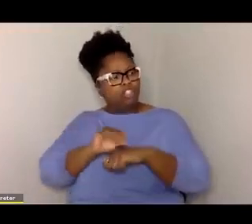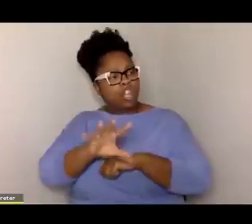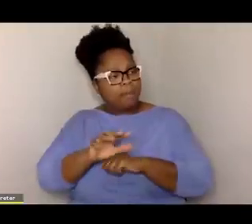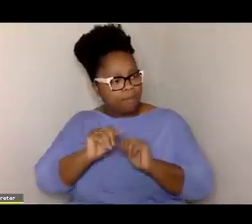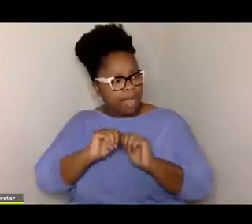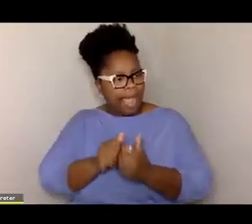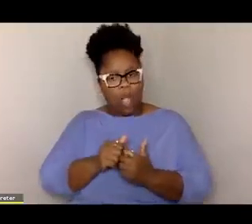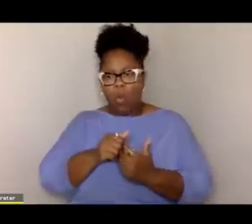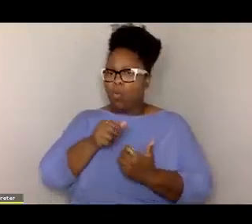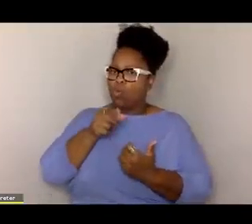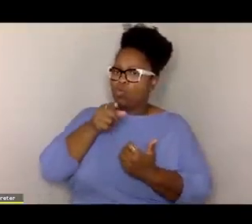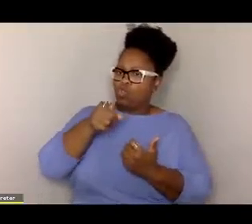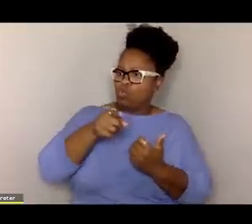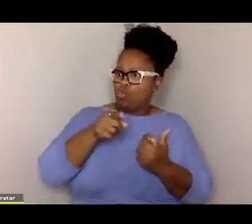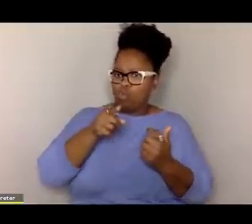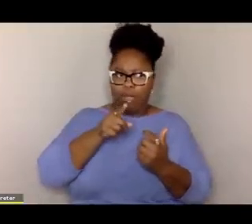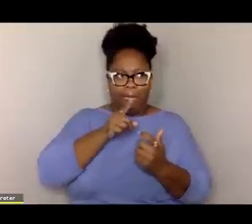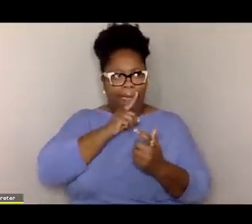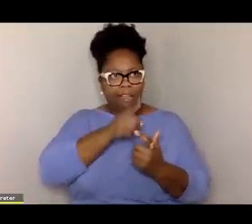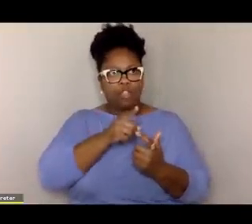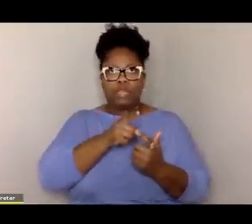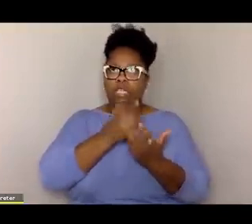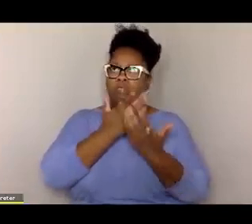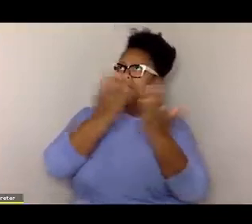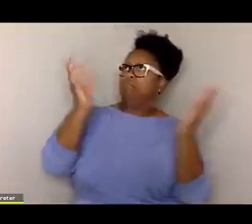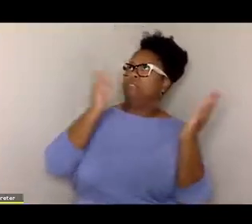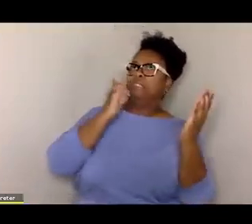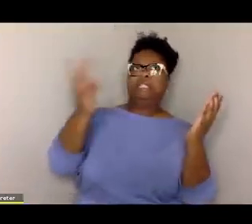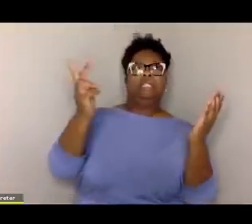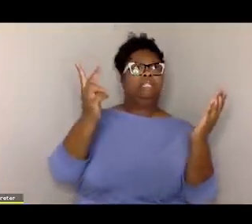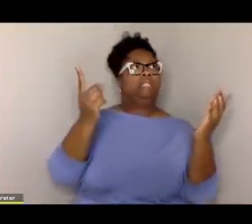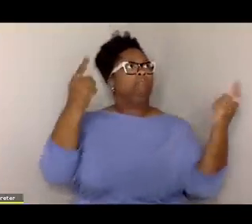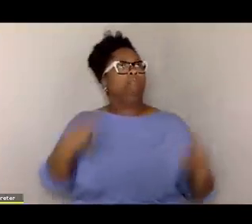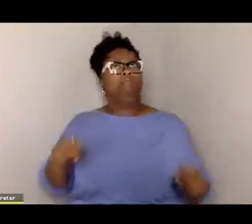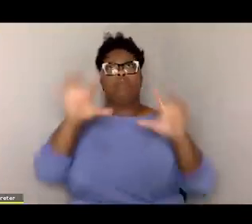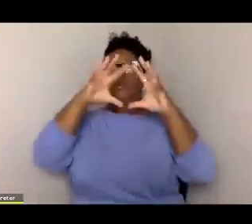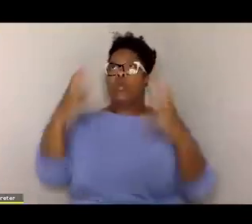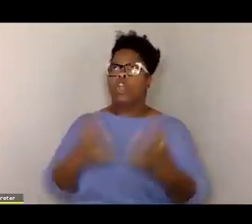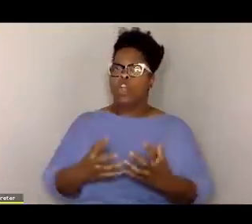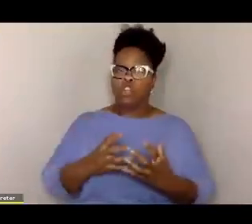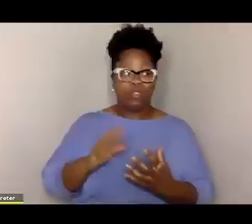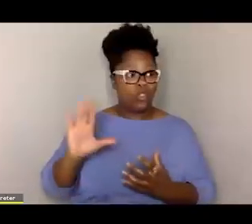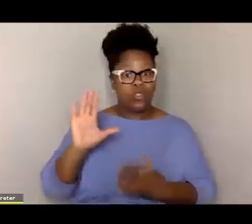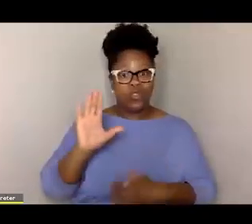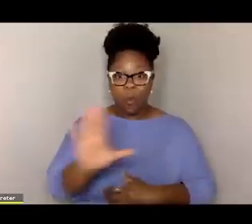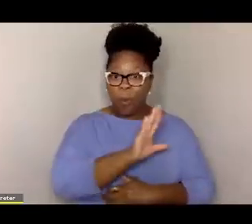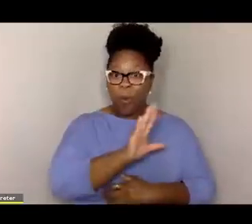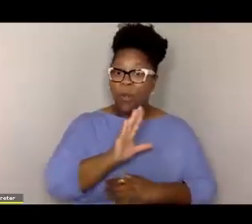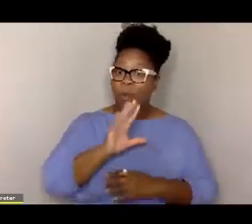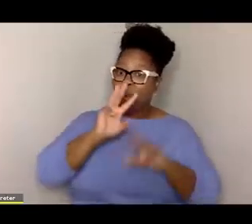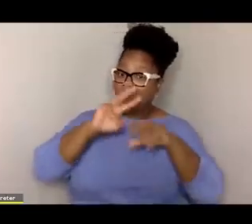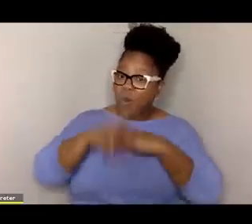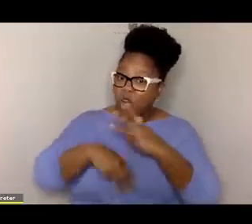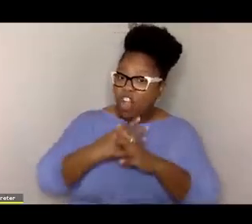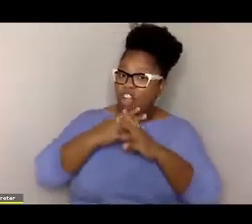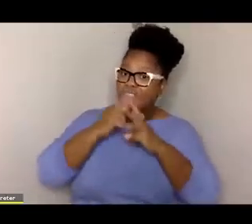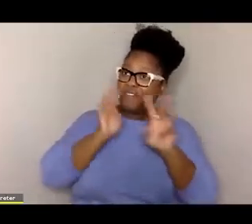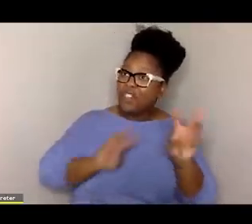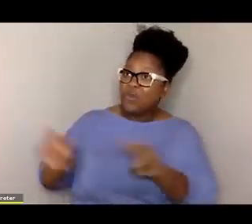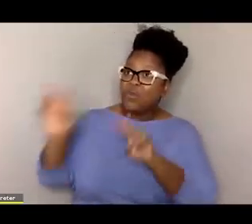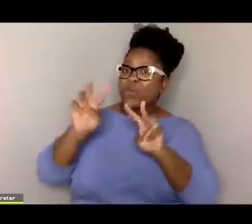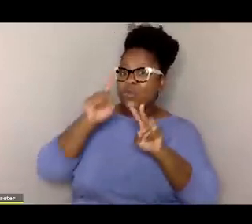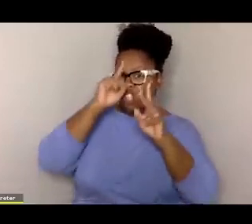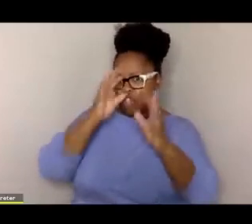shaped the way you actually view the world and your worldview determined